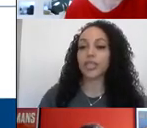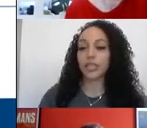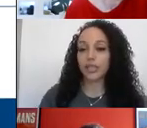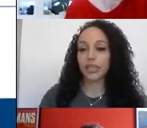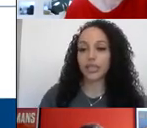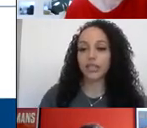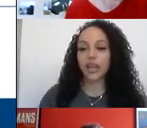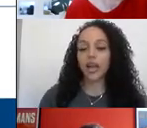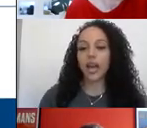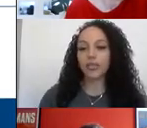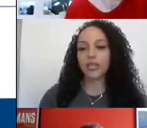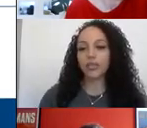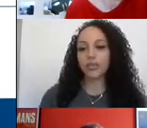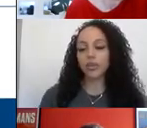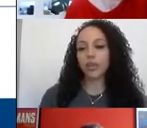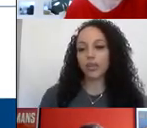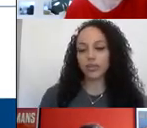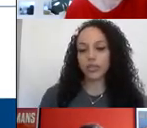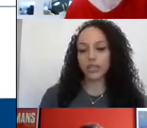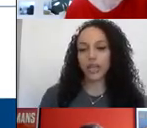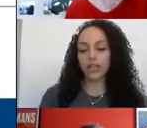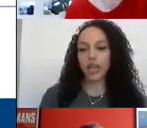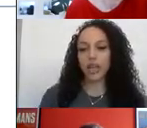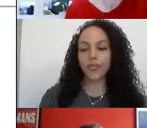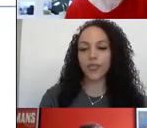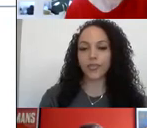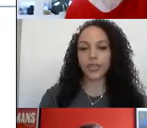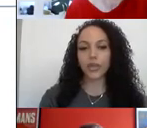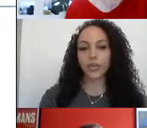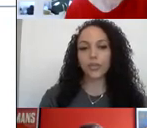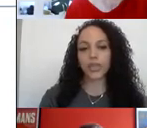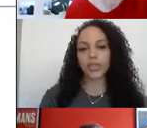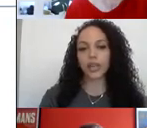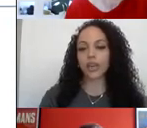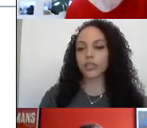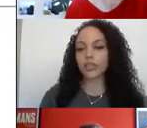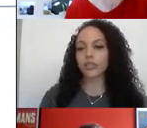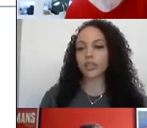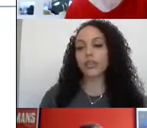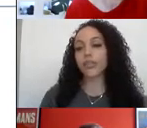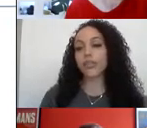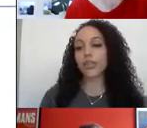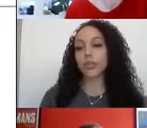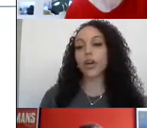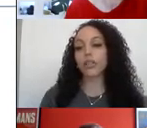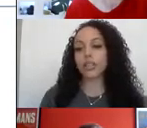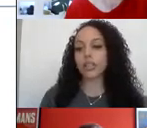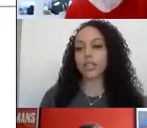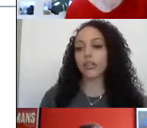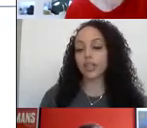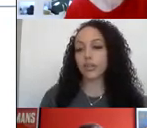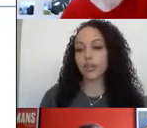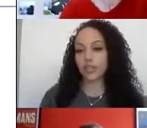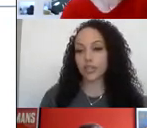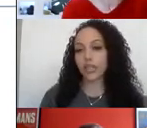CPD. And so what we'll cover off today will be just a brief overview of who we are as